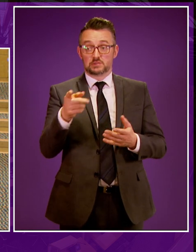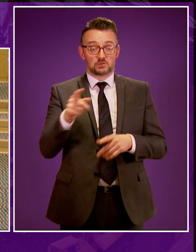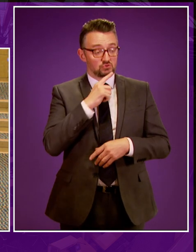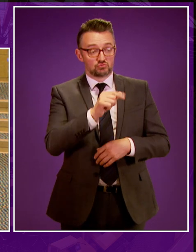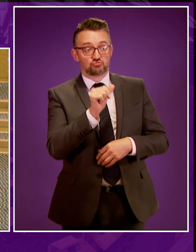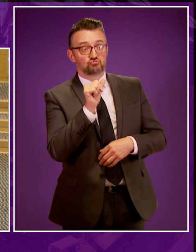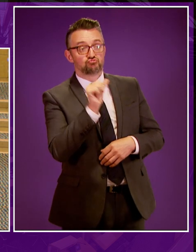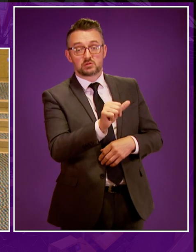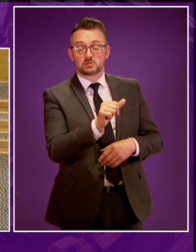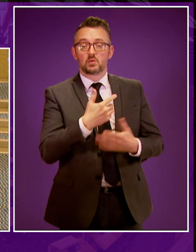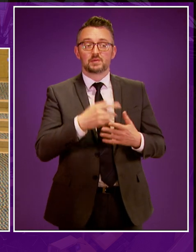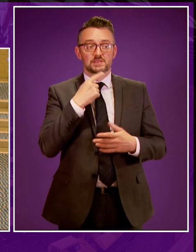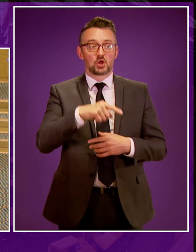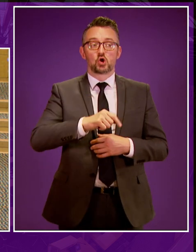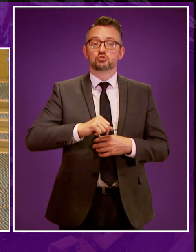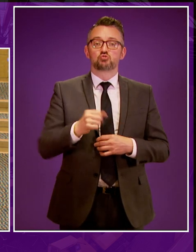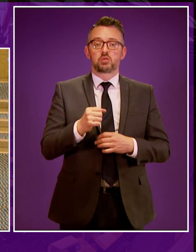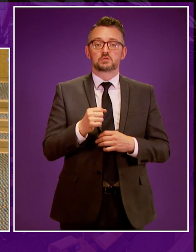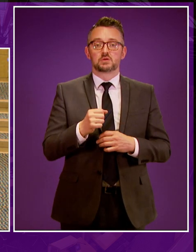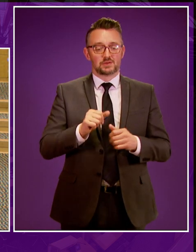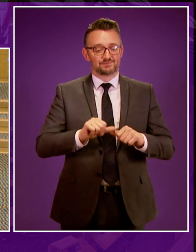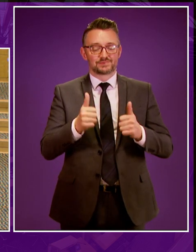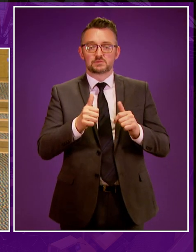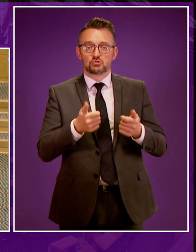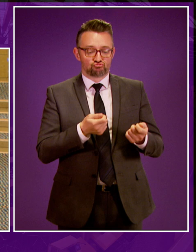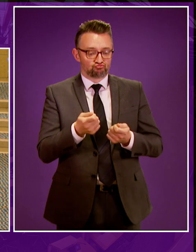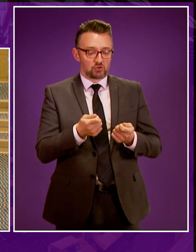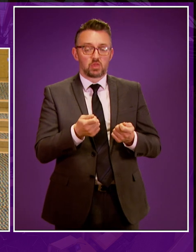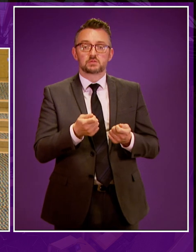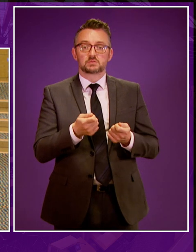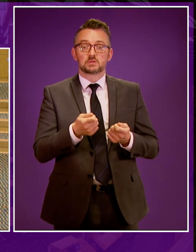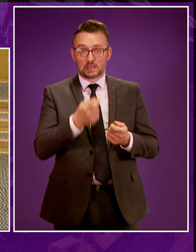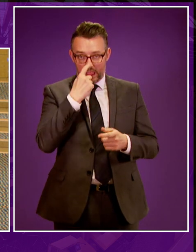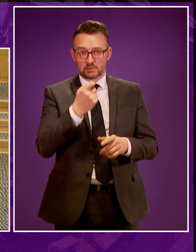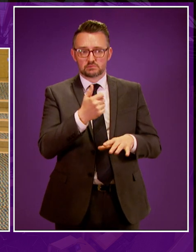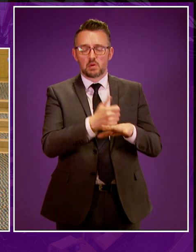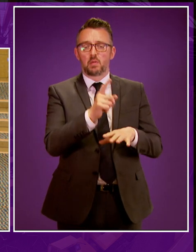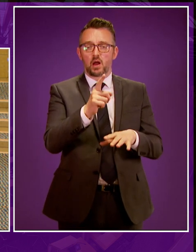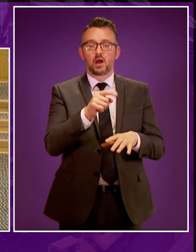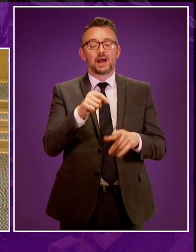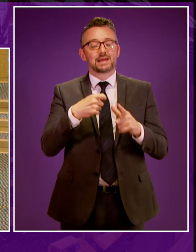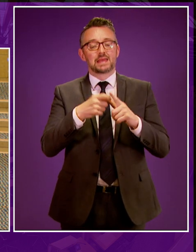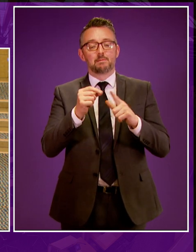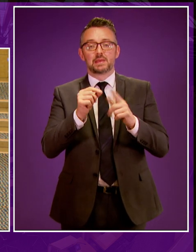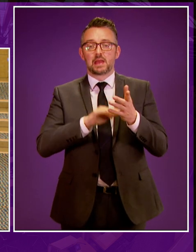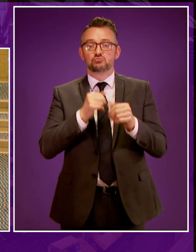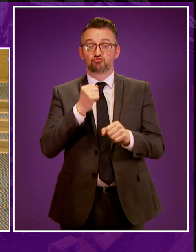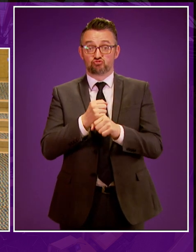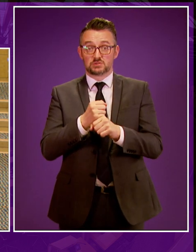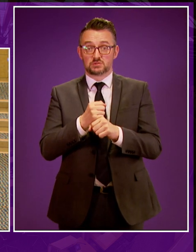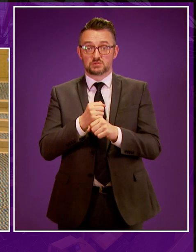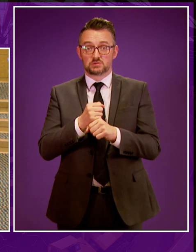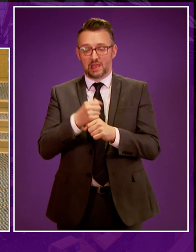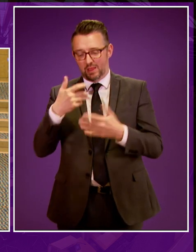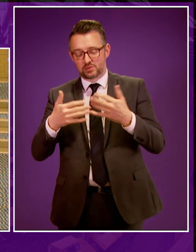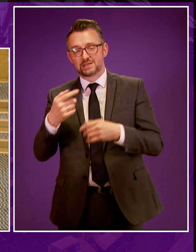correct that we've stressed that in Scotland a well-regulated industry could take place. However, even in that context, KPMG indicate there would